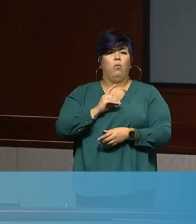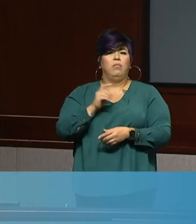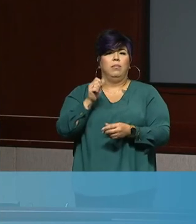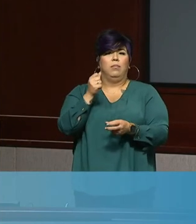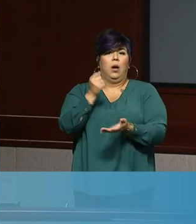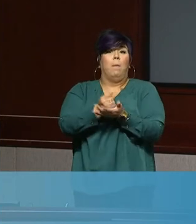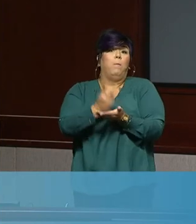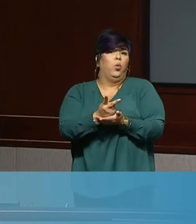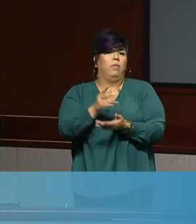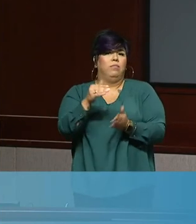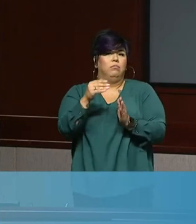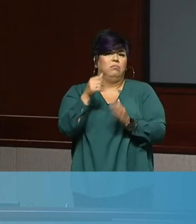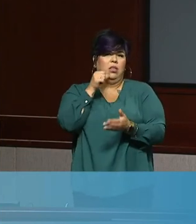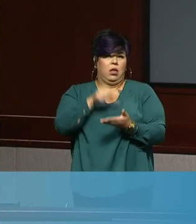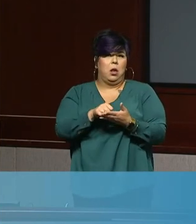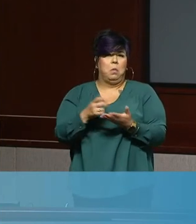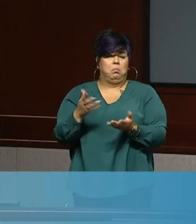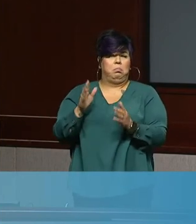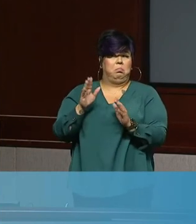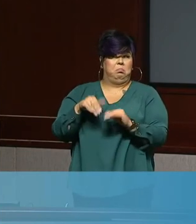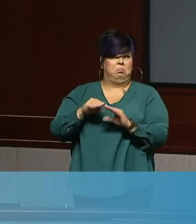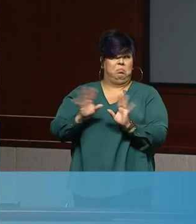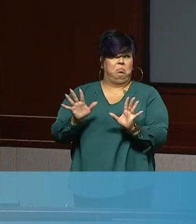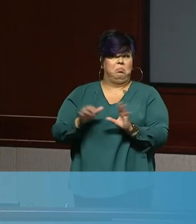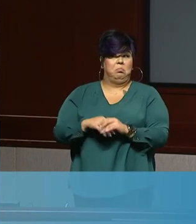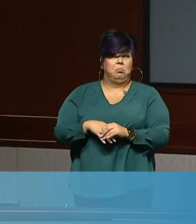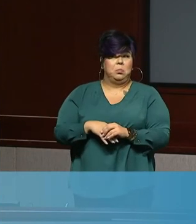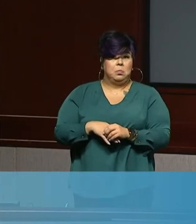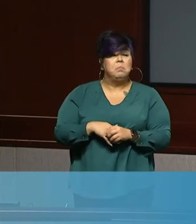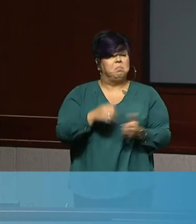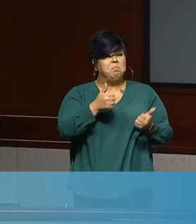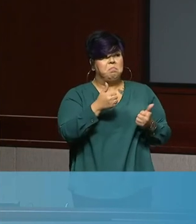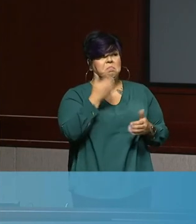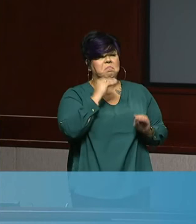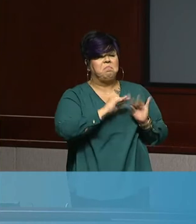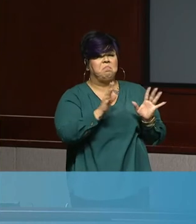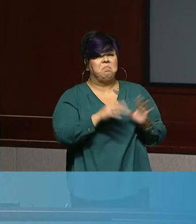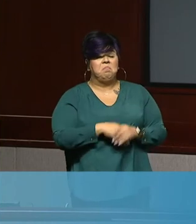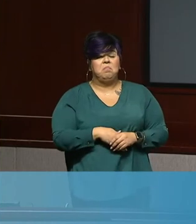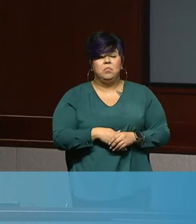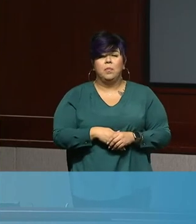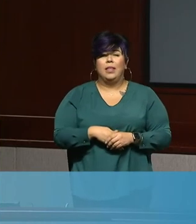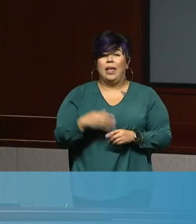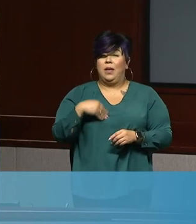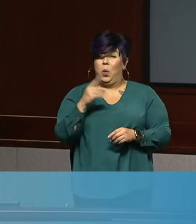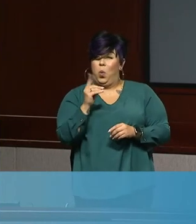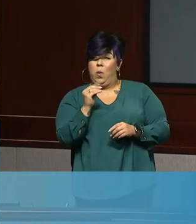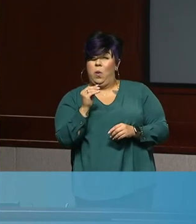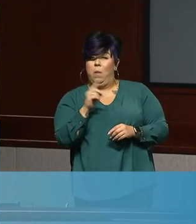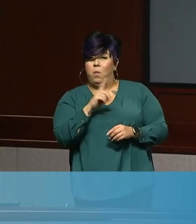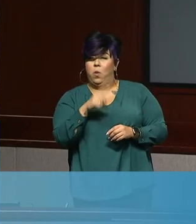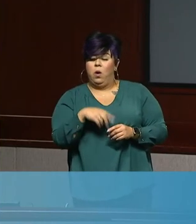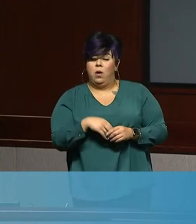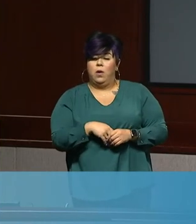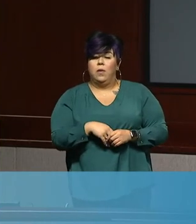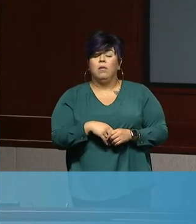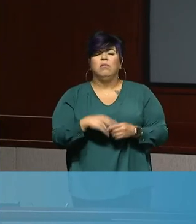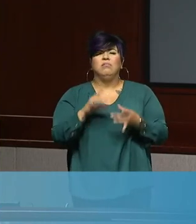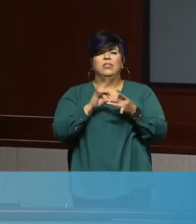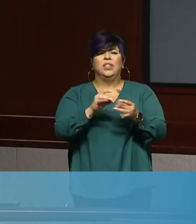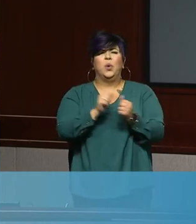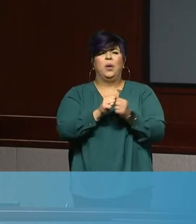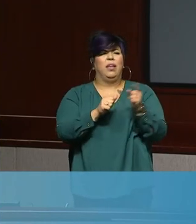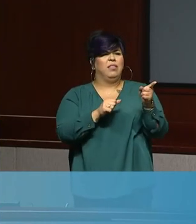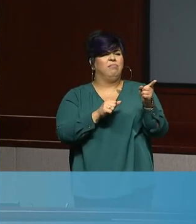So I hope that answers your question. Yeah, it does. Um, I also had one more question about the condors,